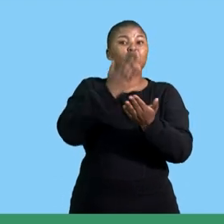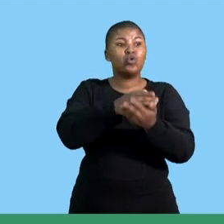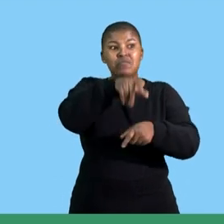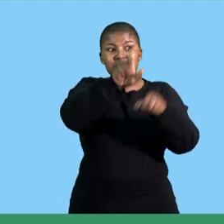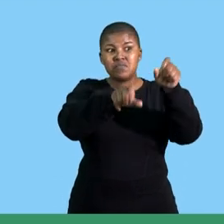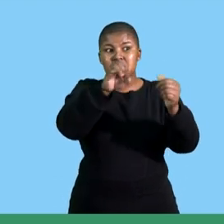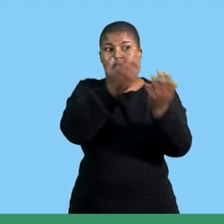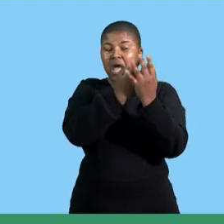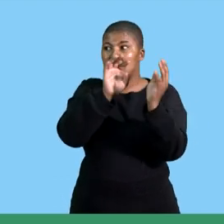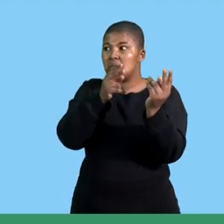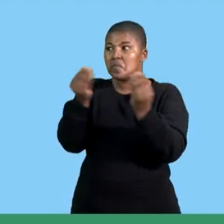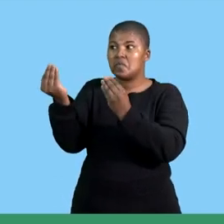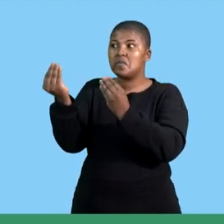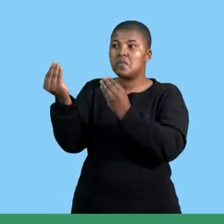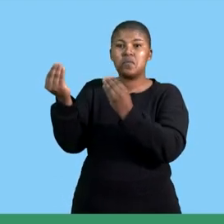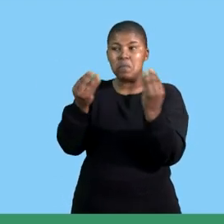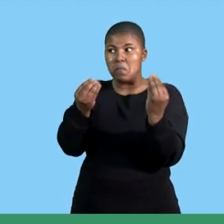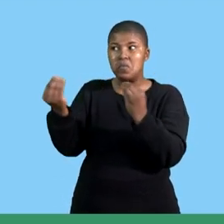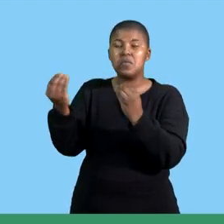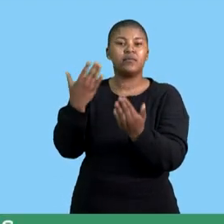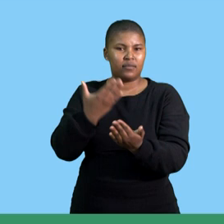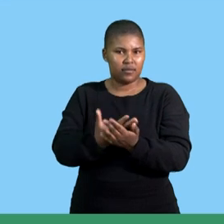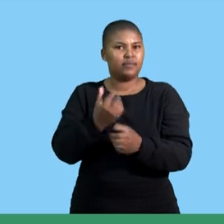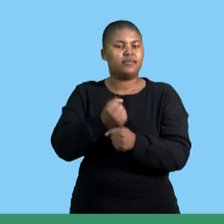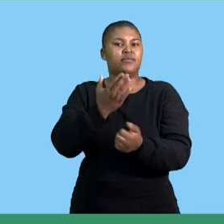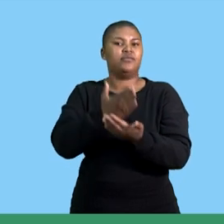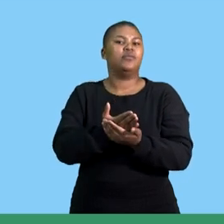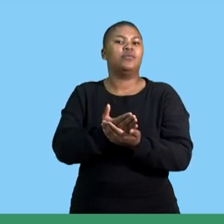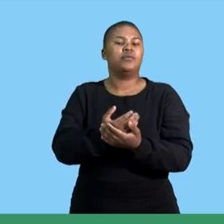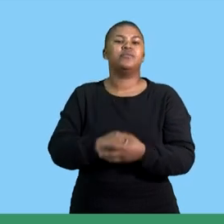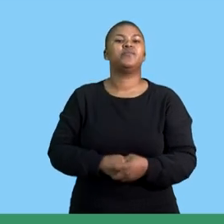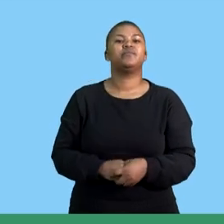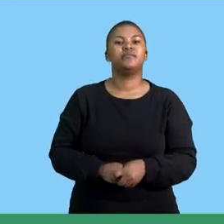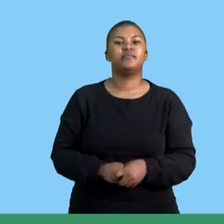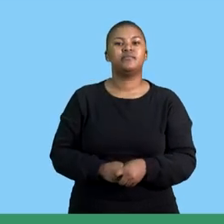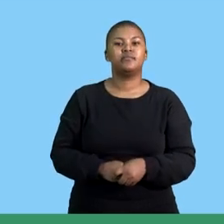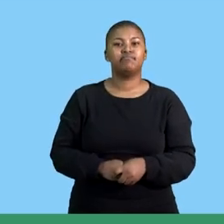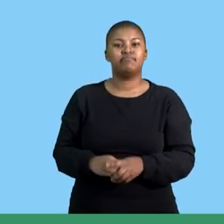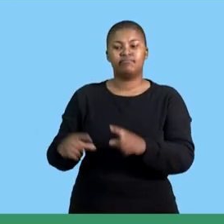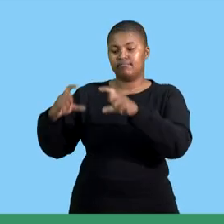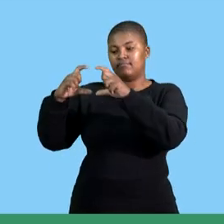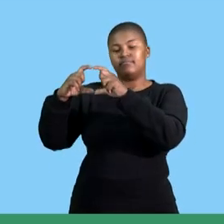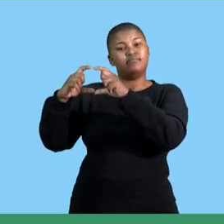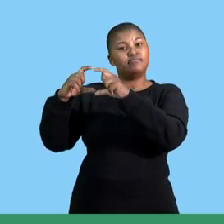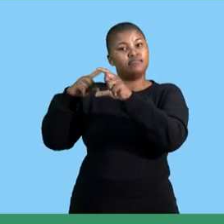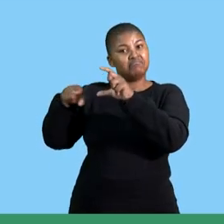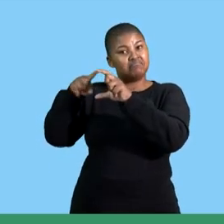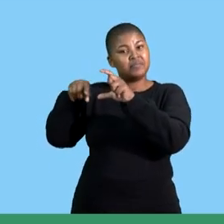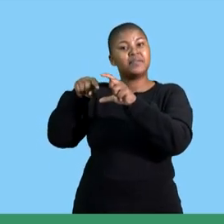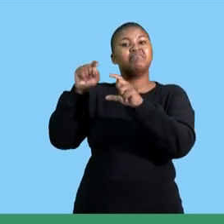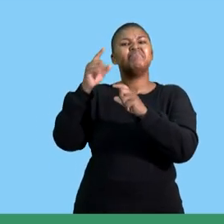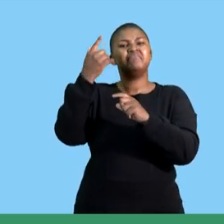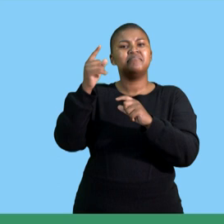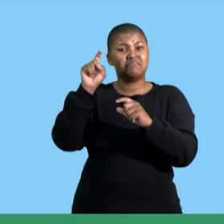attracted to continue reading the flyer the flyer should consist of both graphics and words